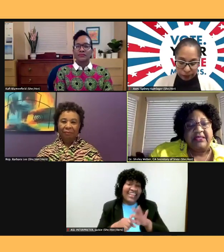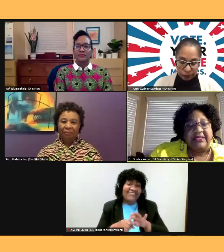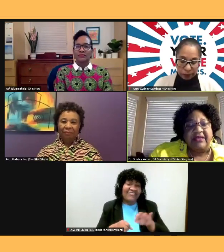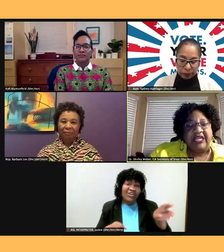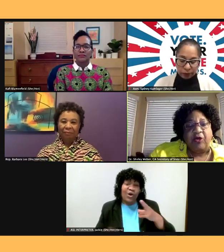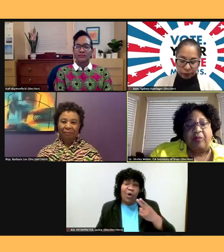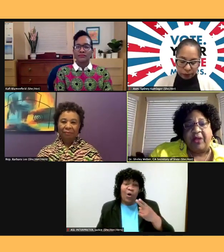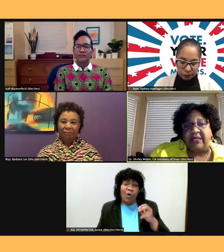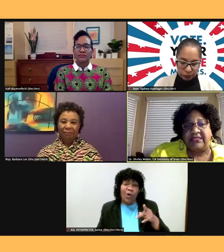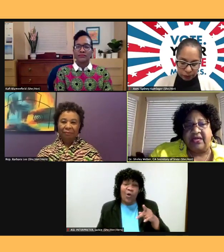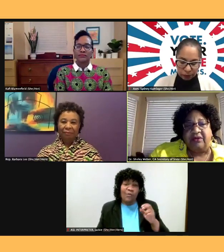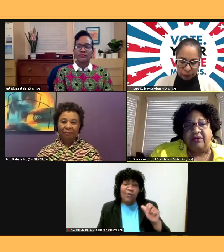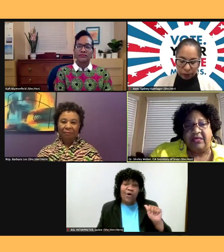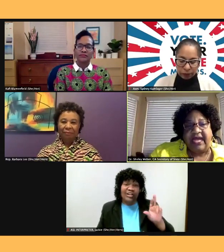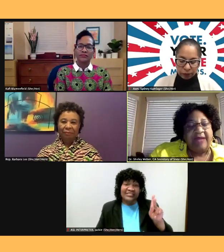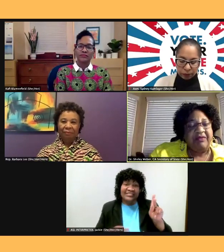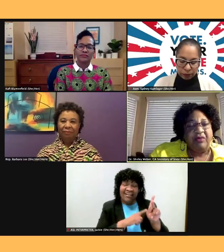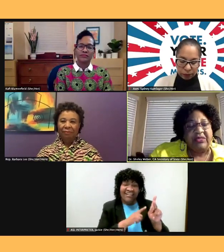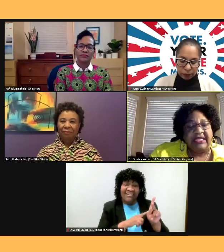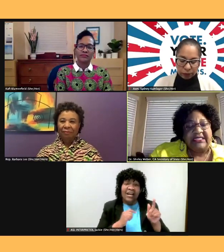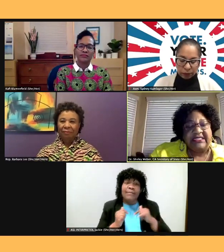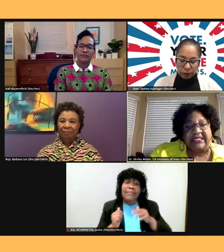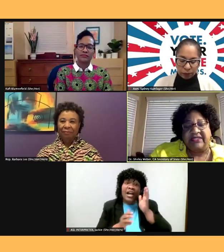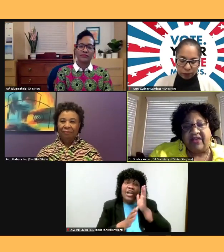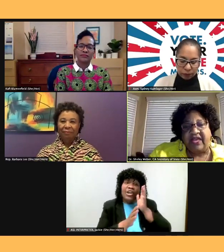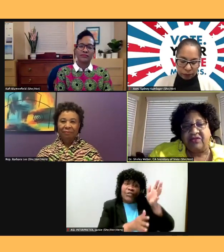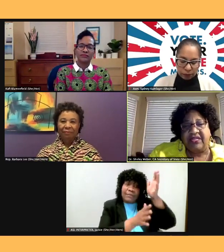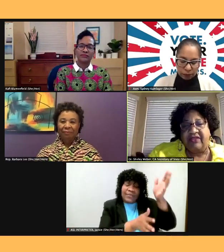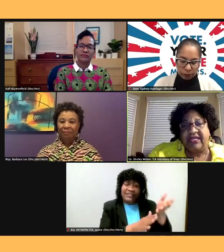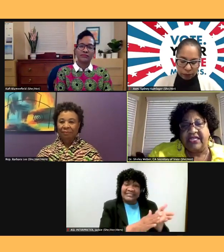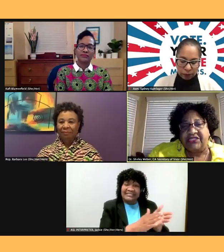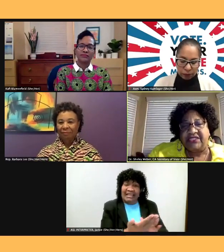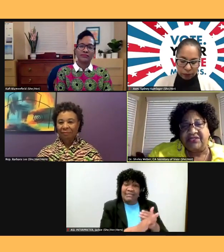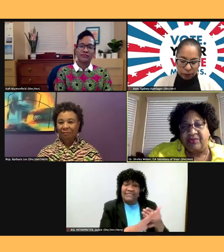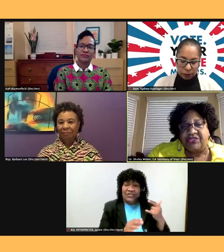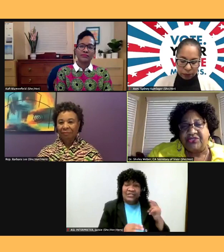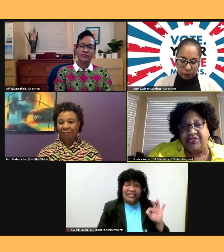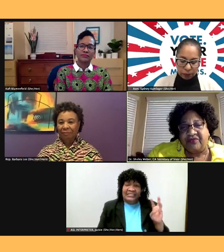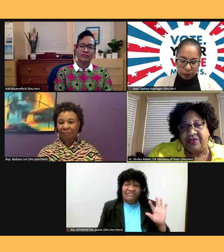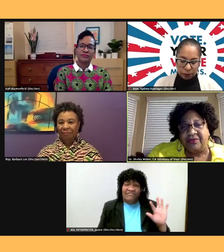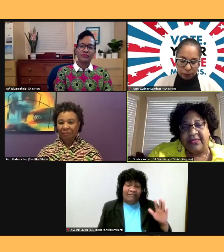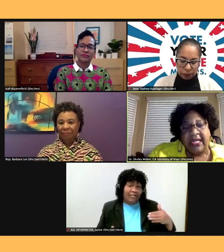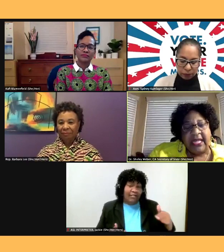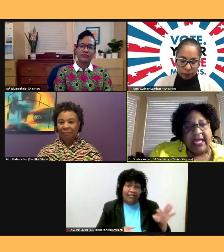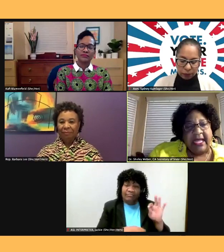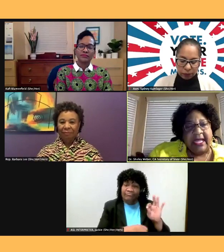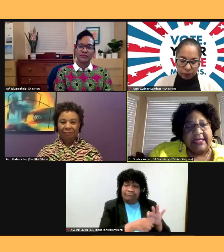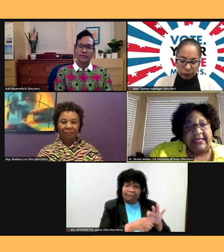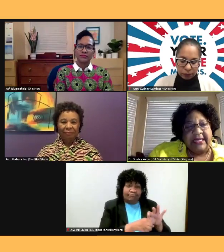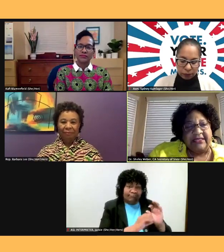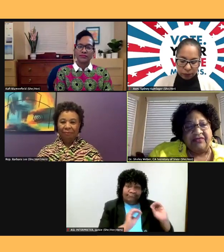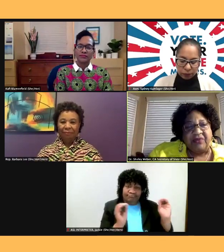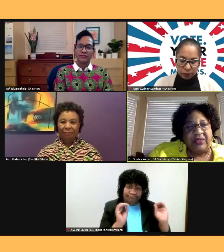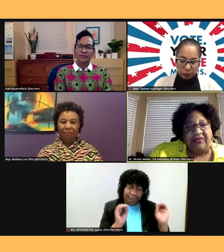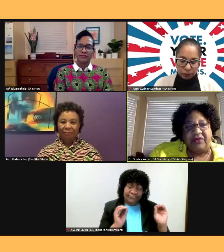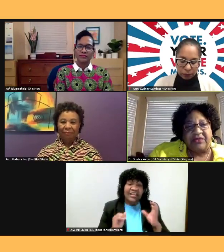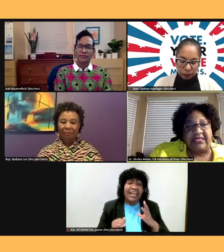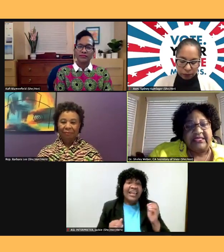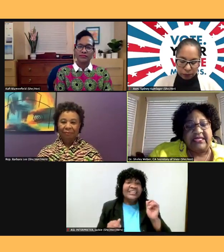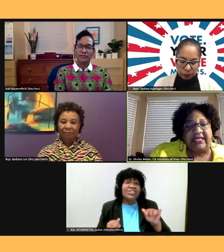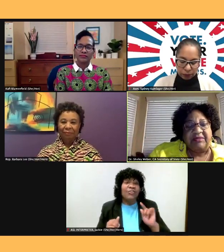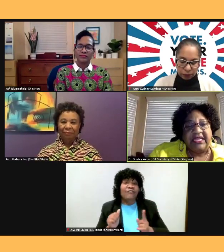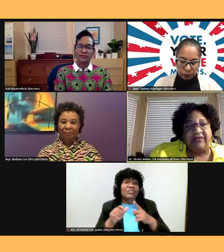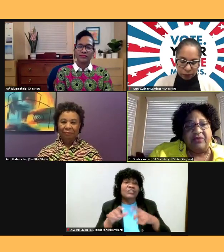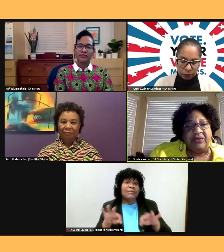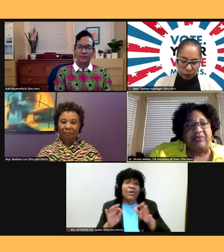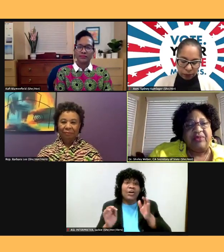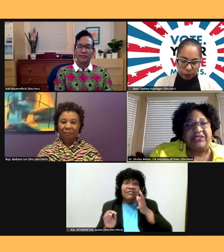Arkansas died before 1965. So they never got a chance to register and to vote. And, uh, the, for one of the first things he did in coming to California was he